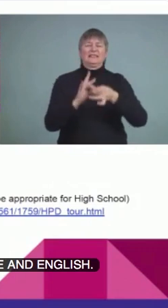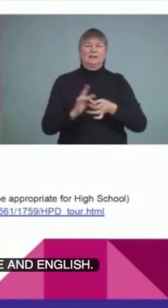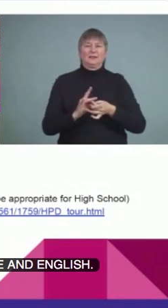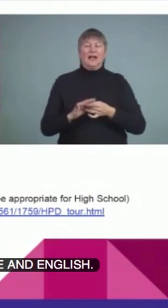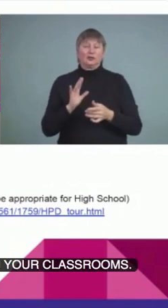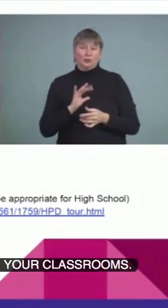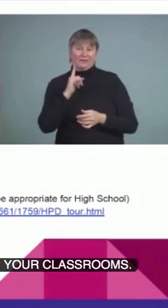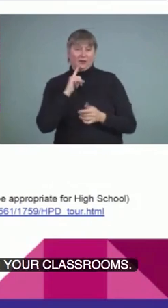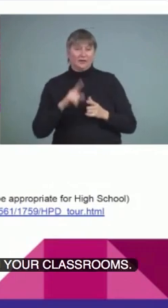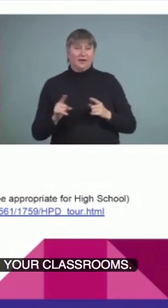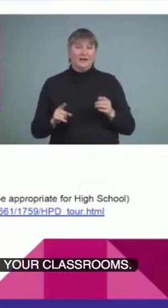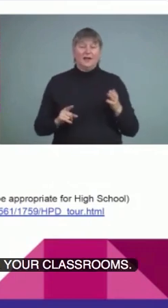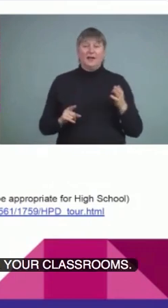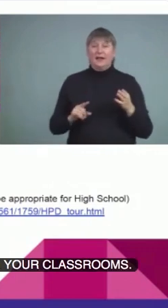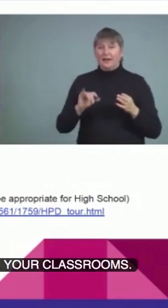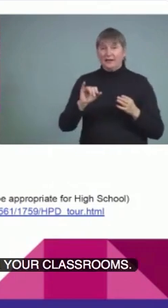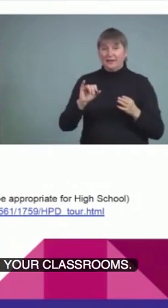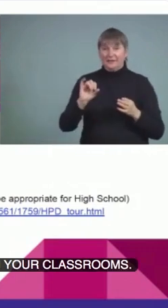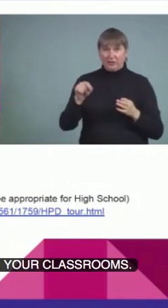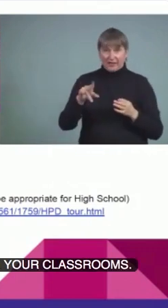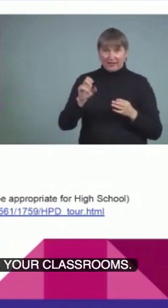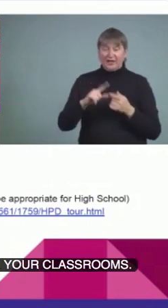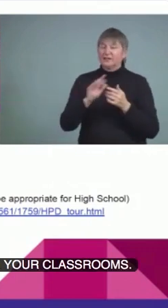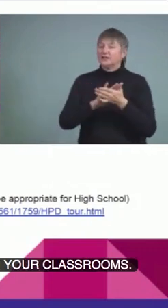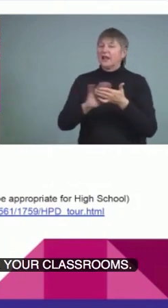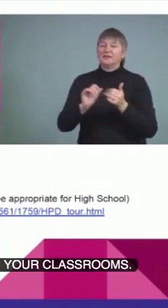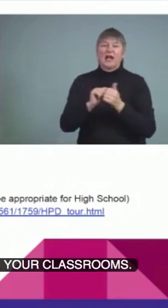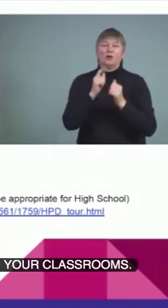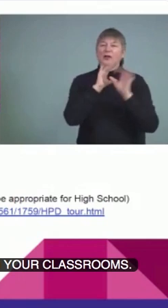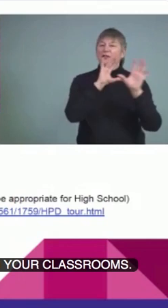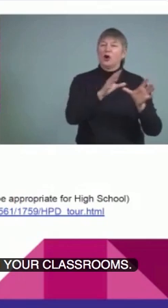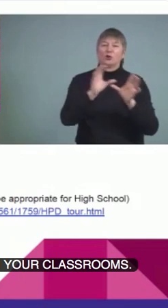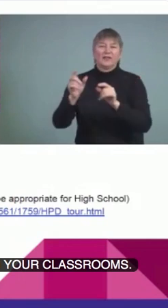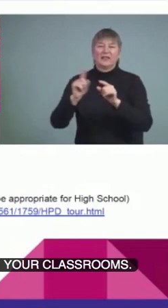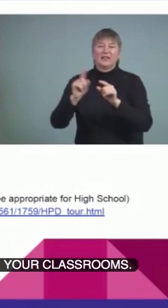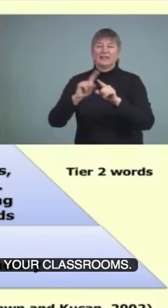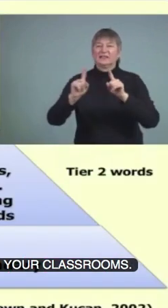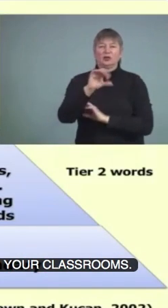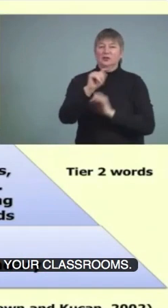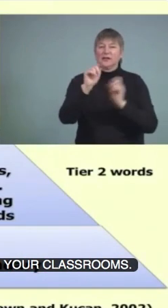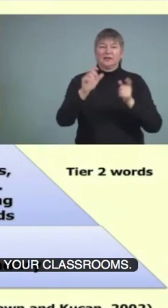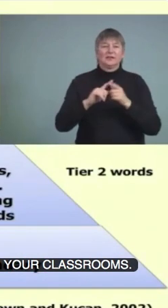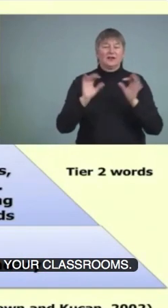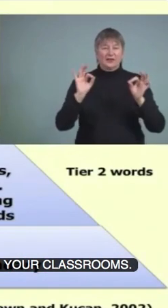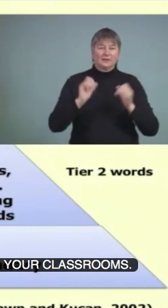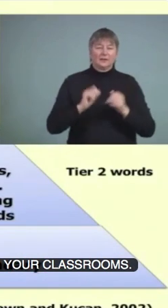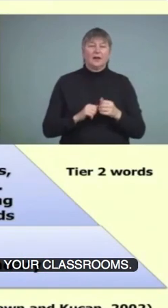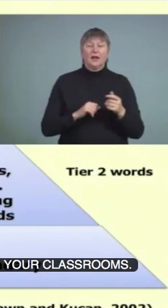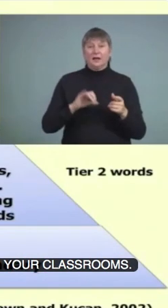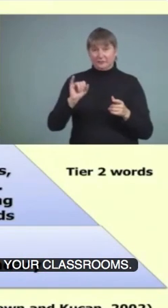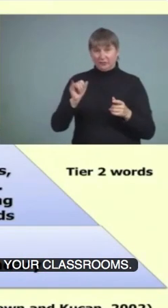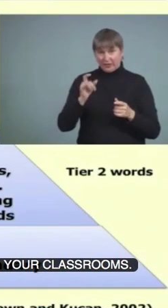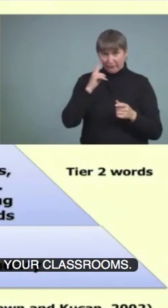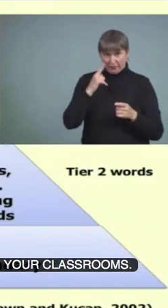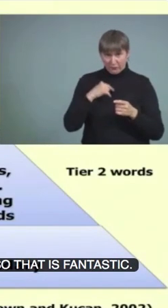it's great how it categorizes content areas. So, that is fantastic. I just want to mention that if you,